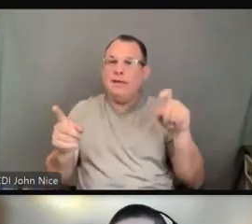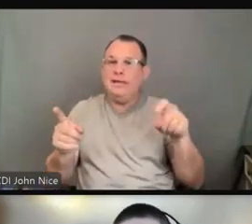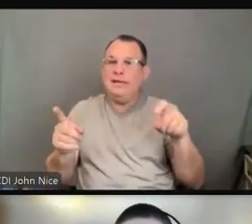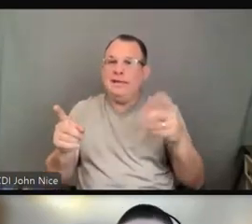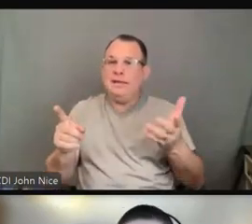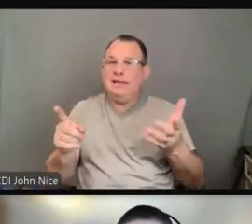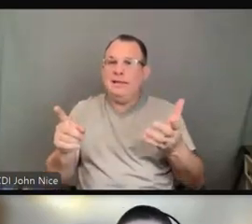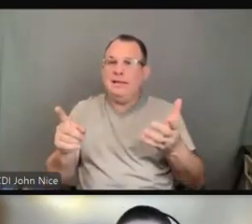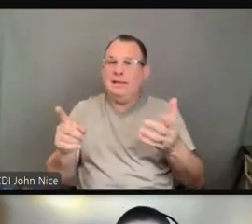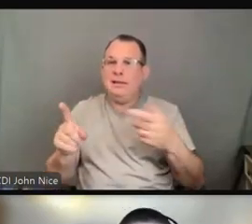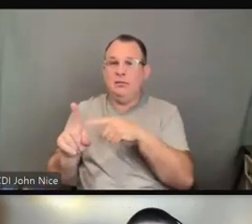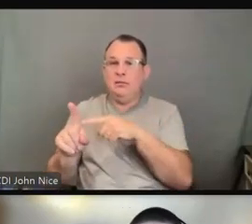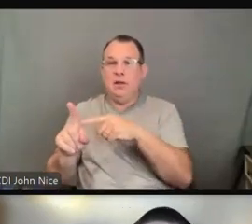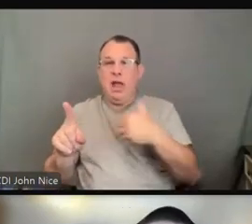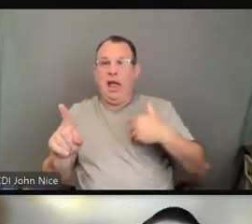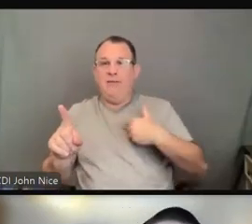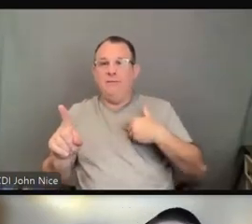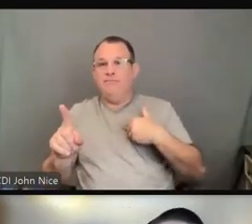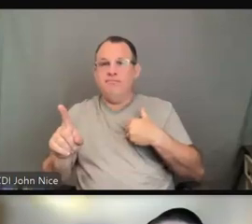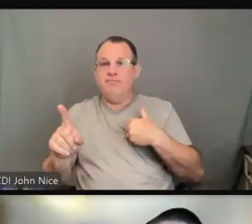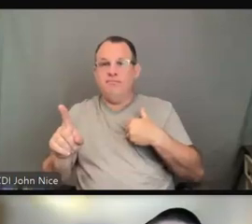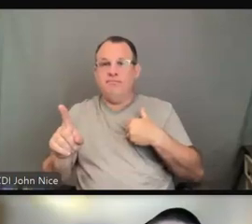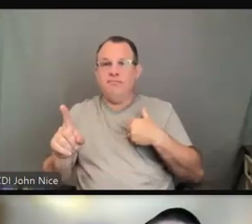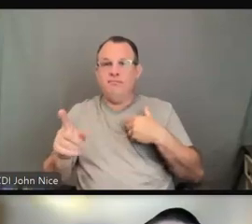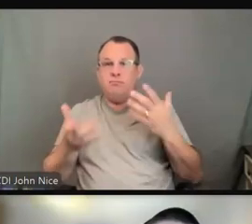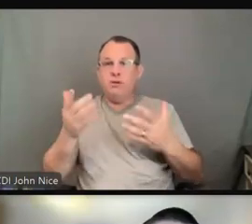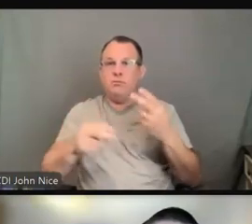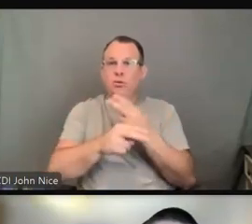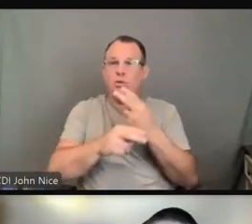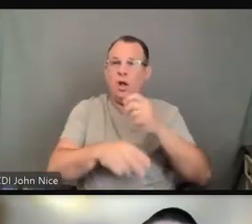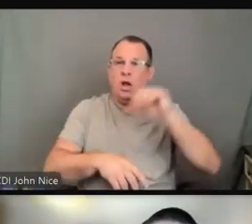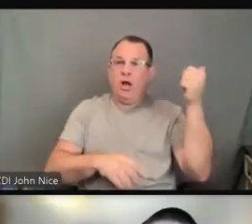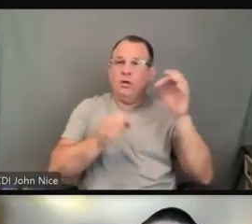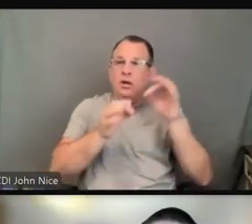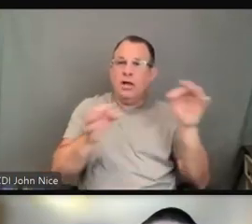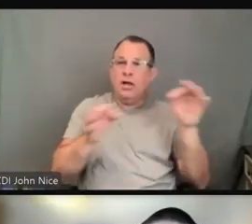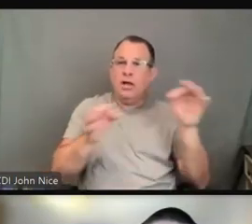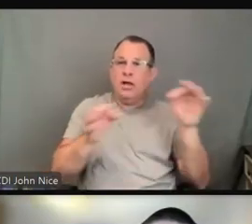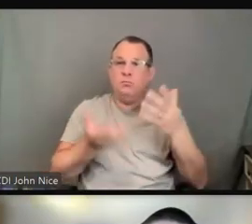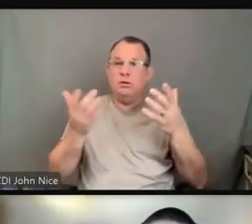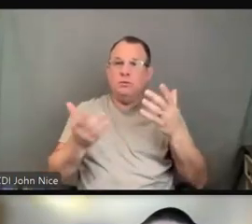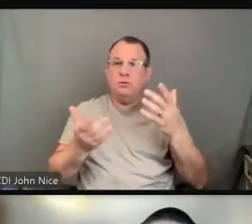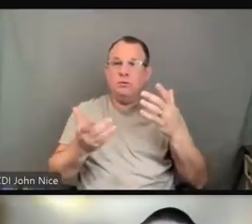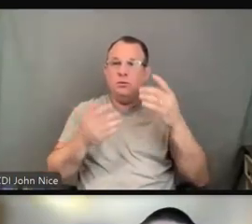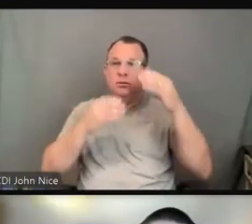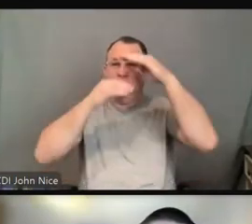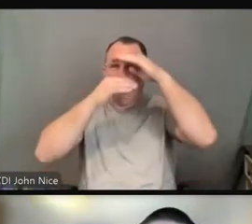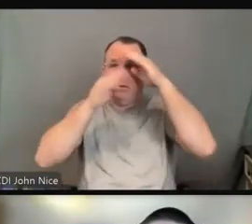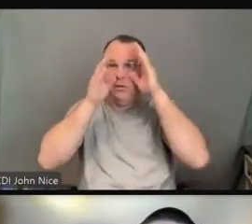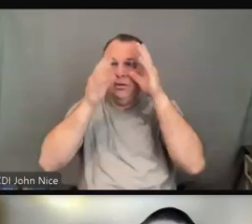consideration, like you speak a different language or you have low vision or you have even a mobility impairment,